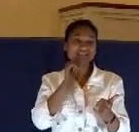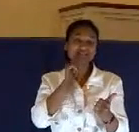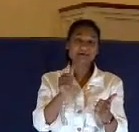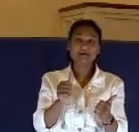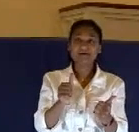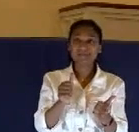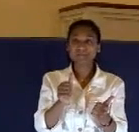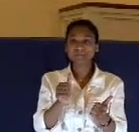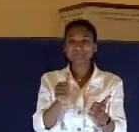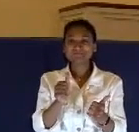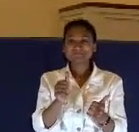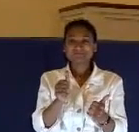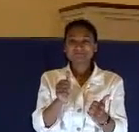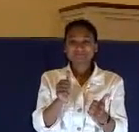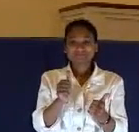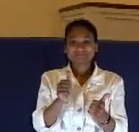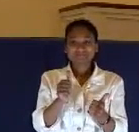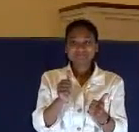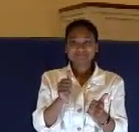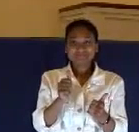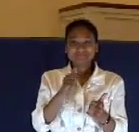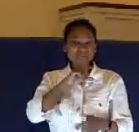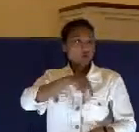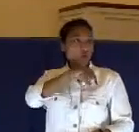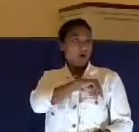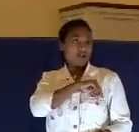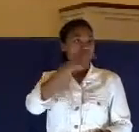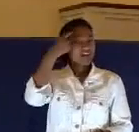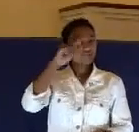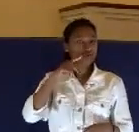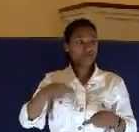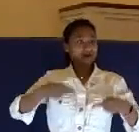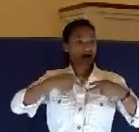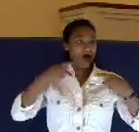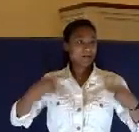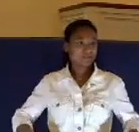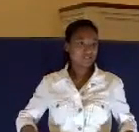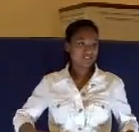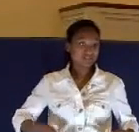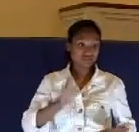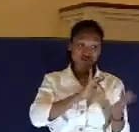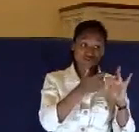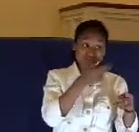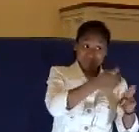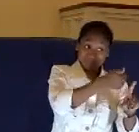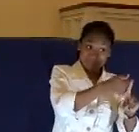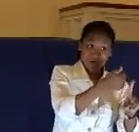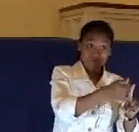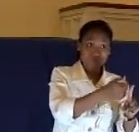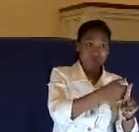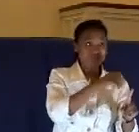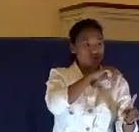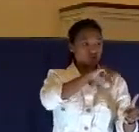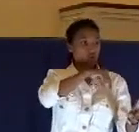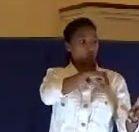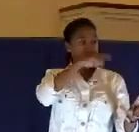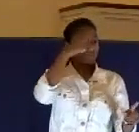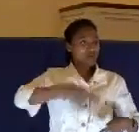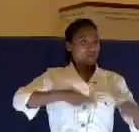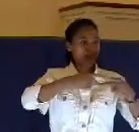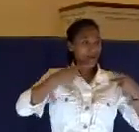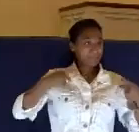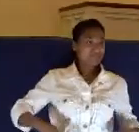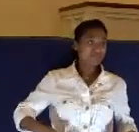priest. The inferior was stepping down in the presence of the superior. And the funny thing is, Caiaphas was too stupid. He didn't see this.